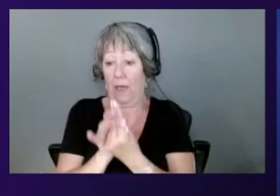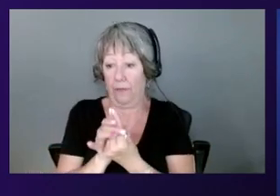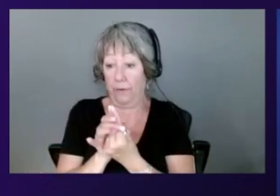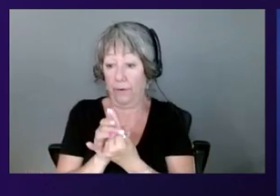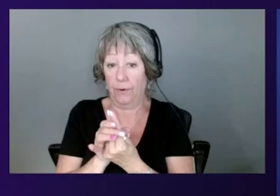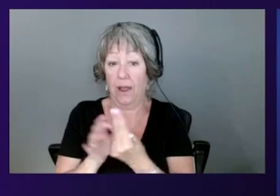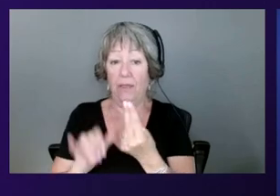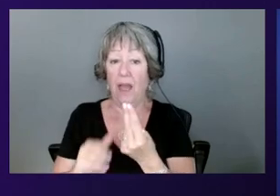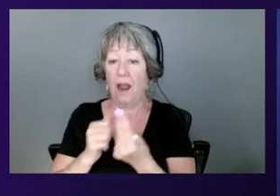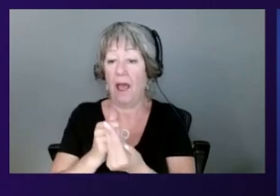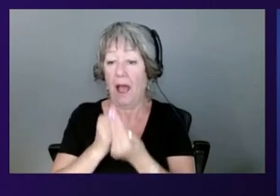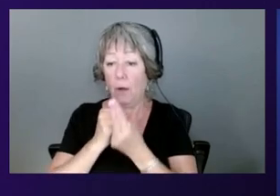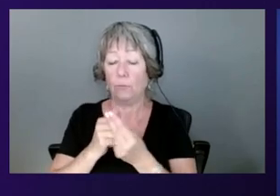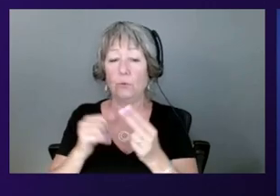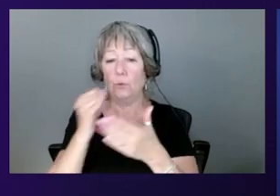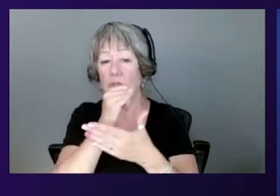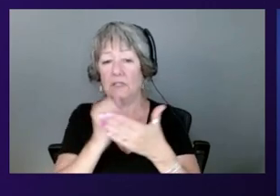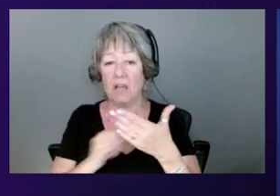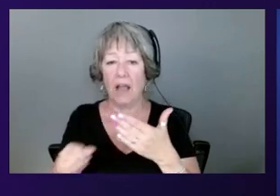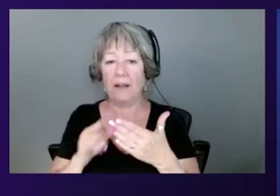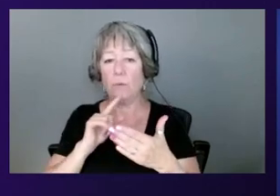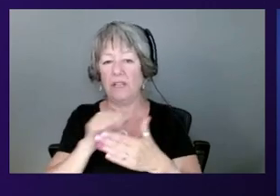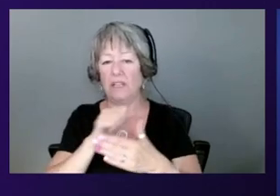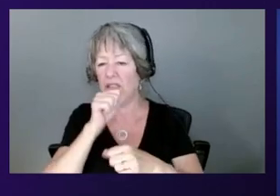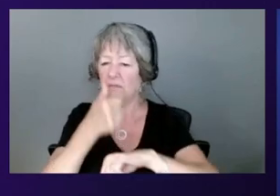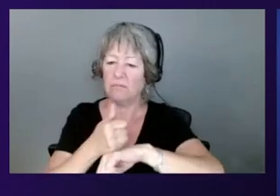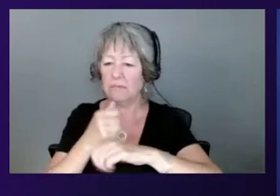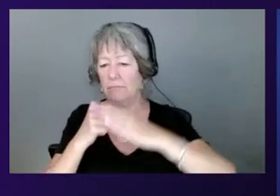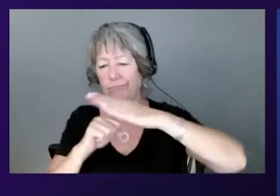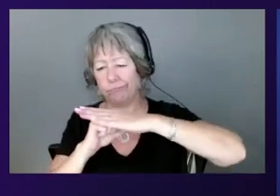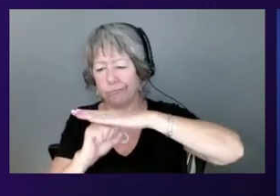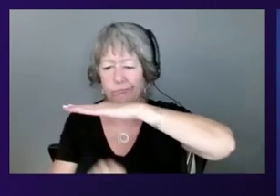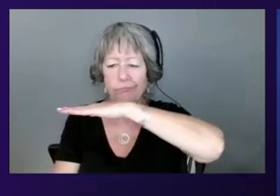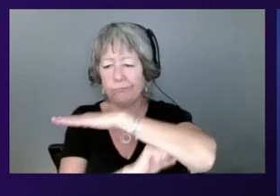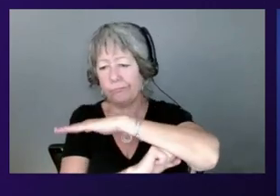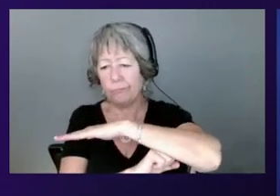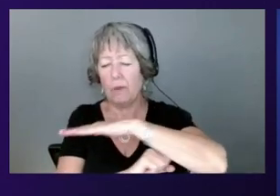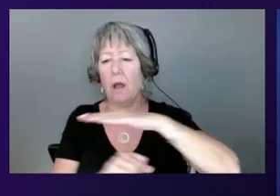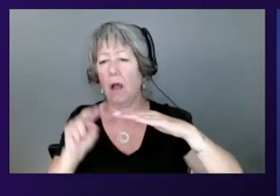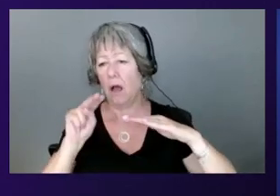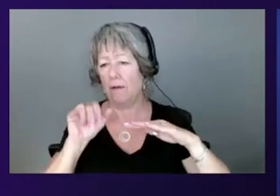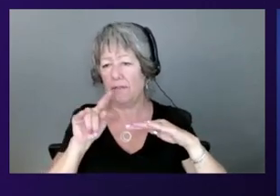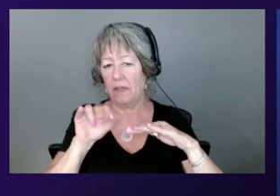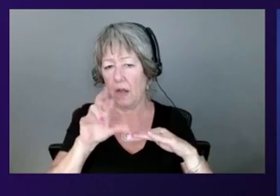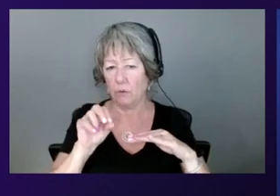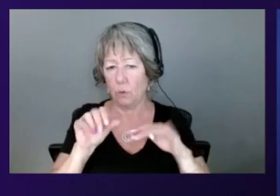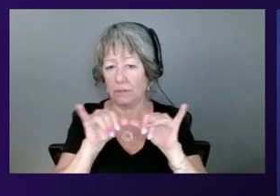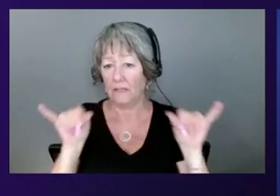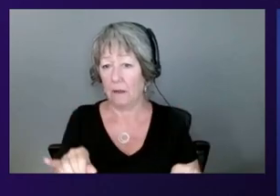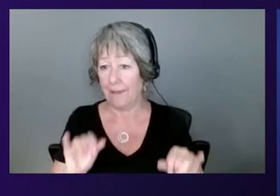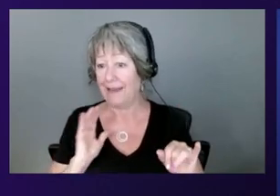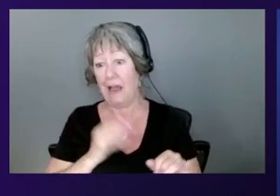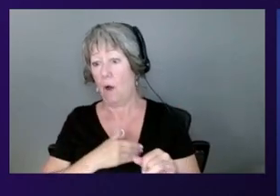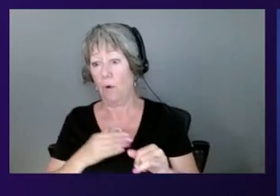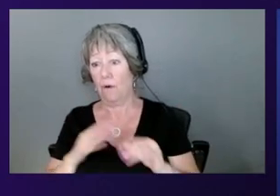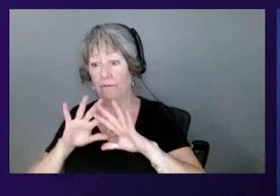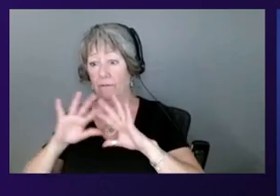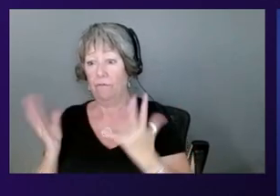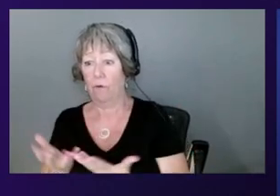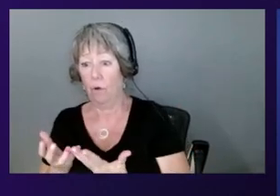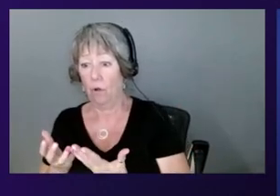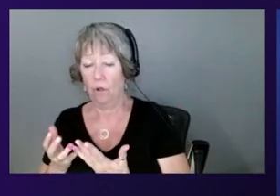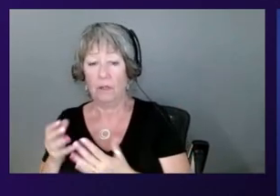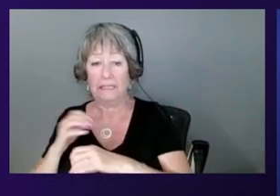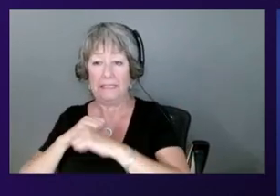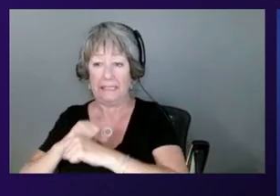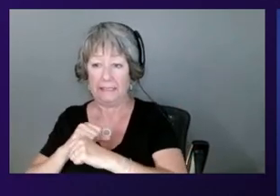design and forge the backbone of the Nitro system, but also it forms the backbone of our own security system as well. So Nitro system, as